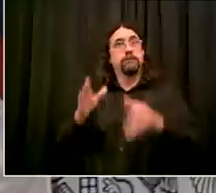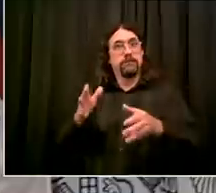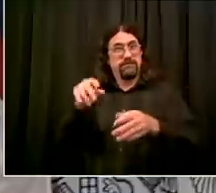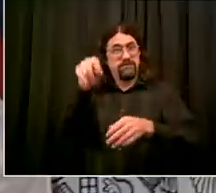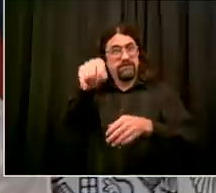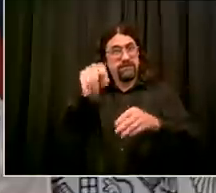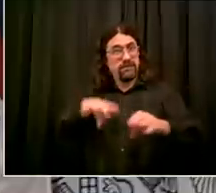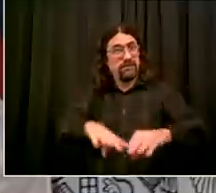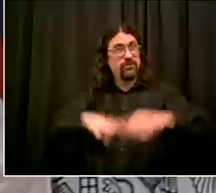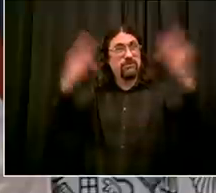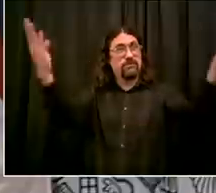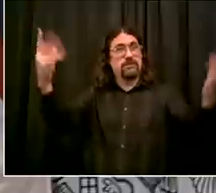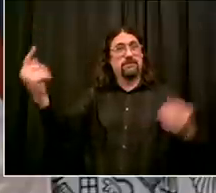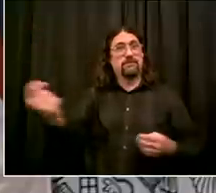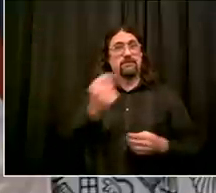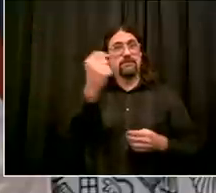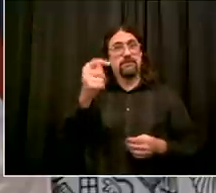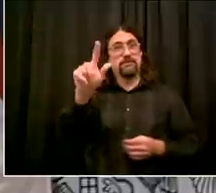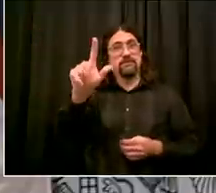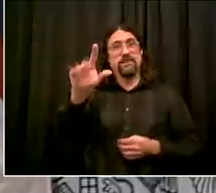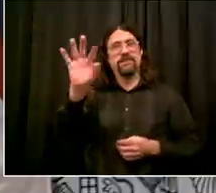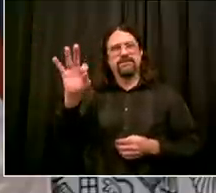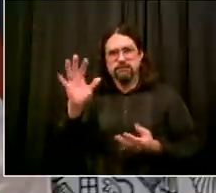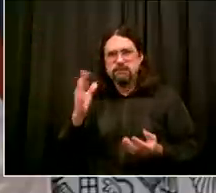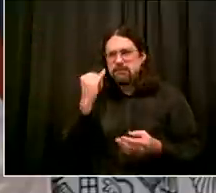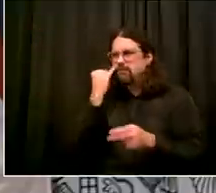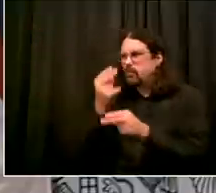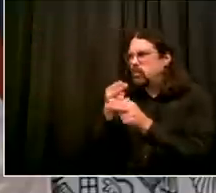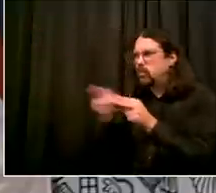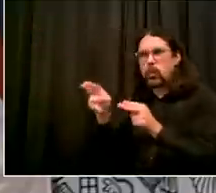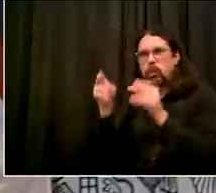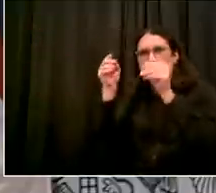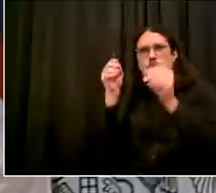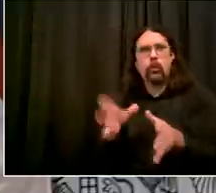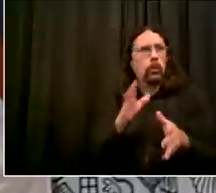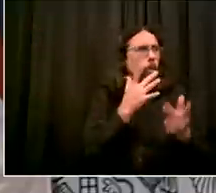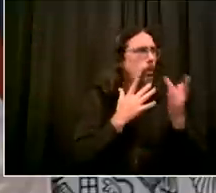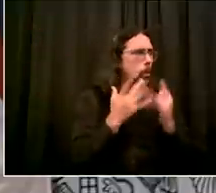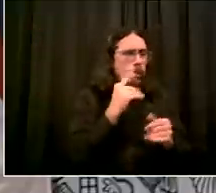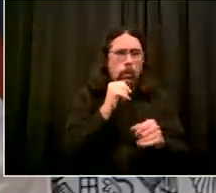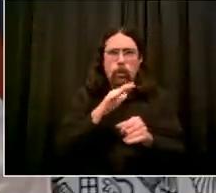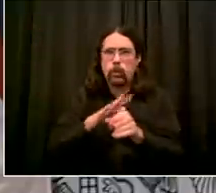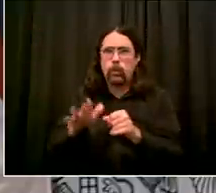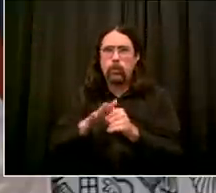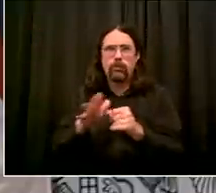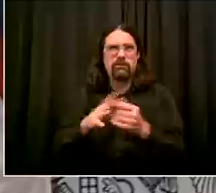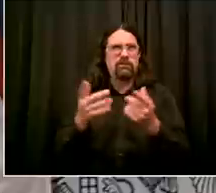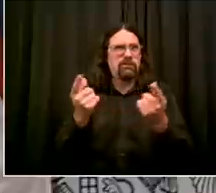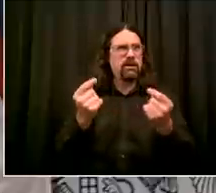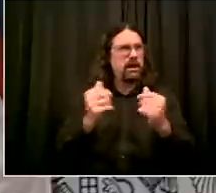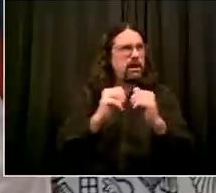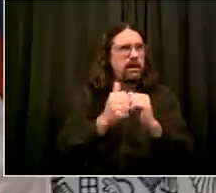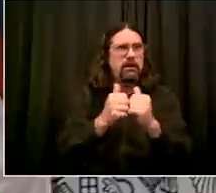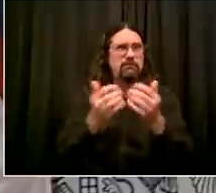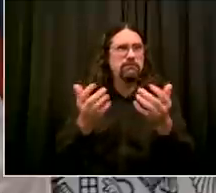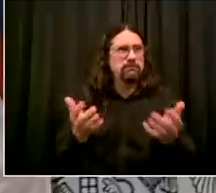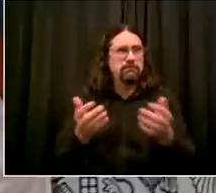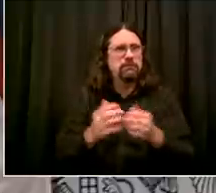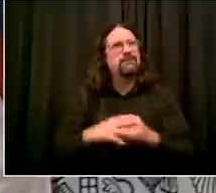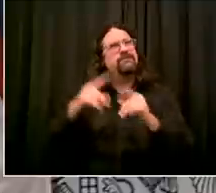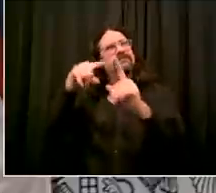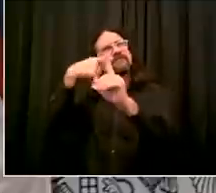of of teachers and subs in the in doe right so if we can't get to that the number that we need